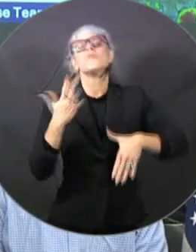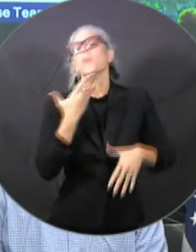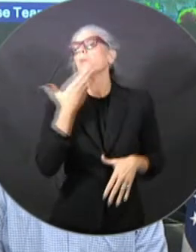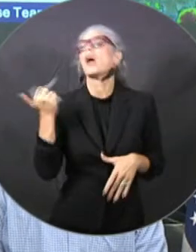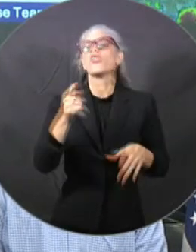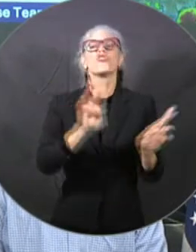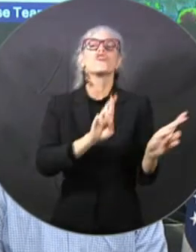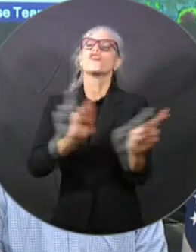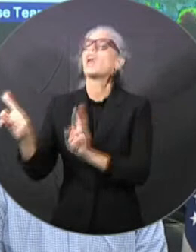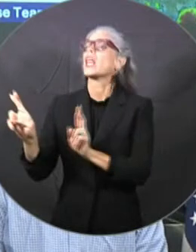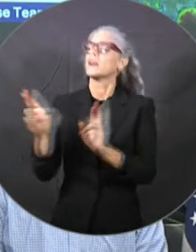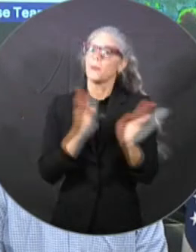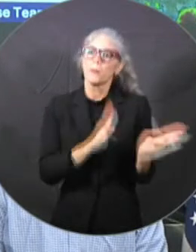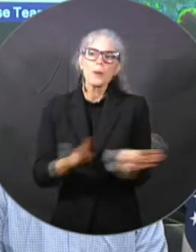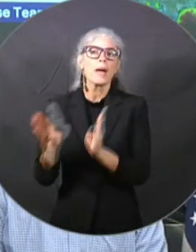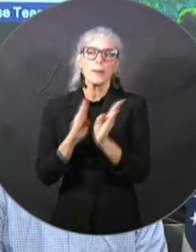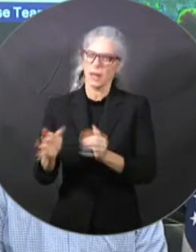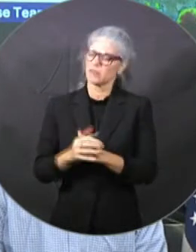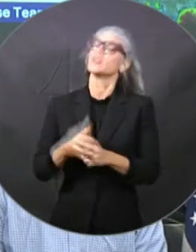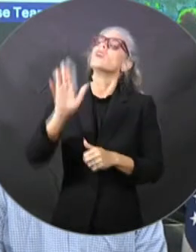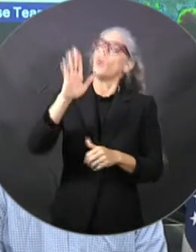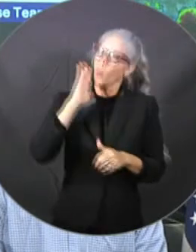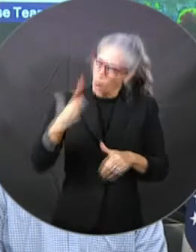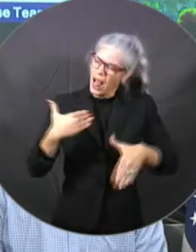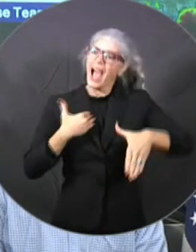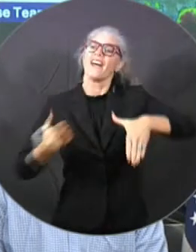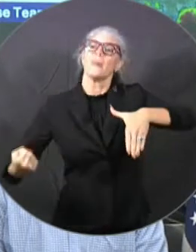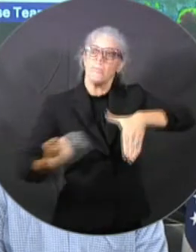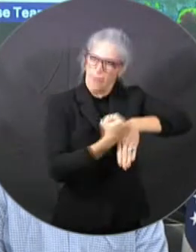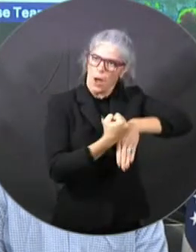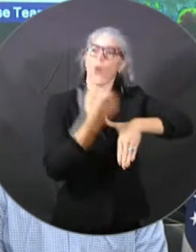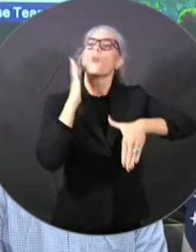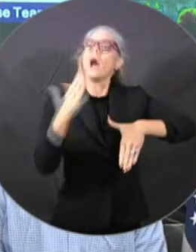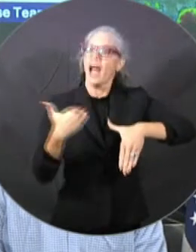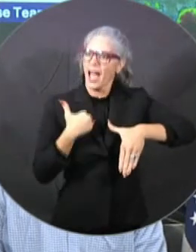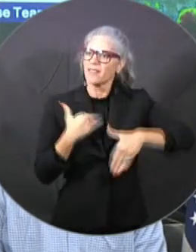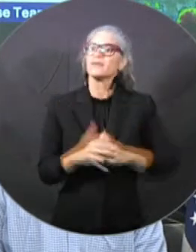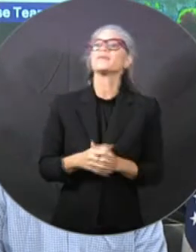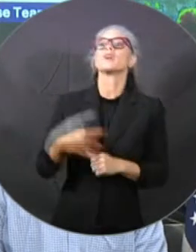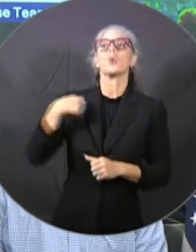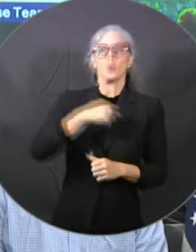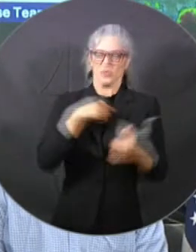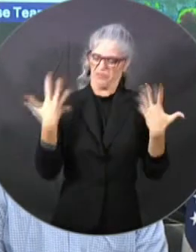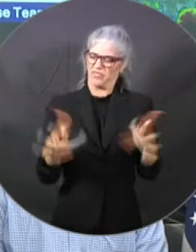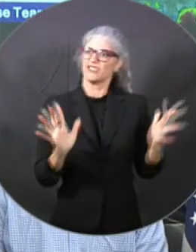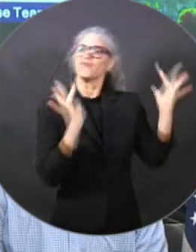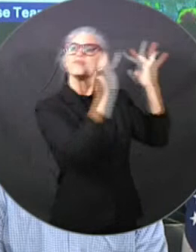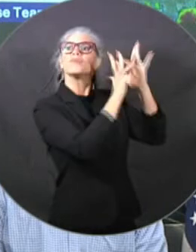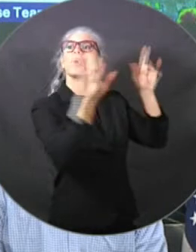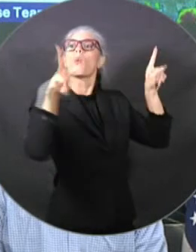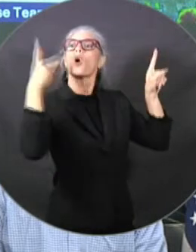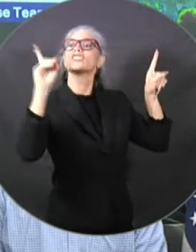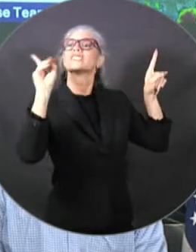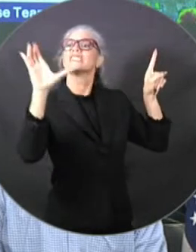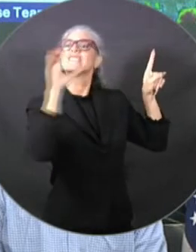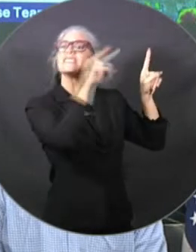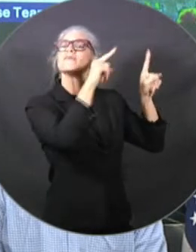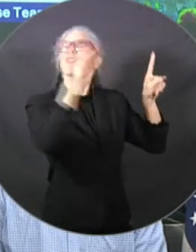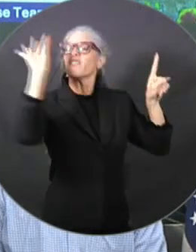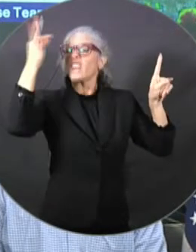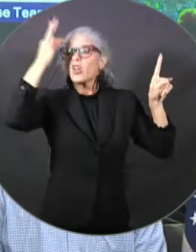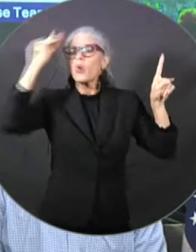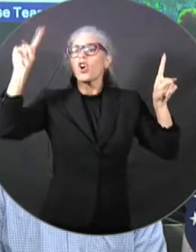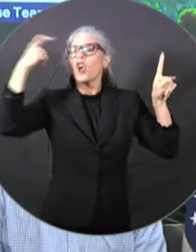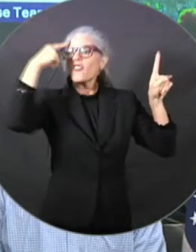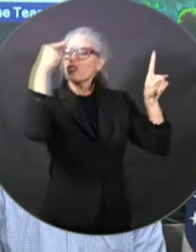did submit a pre landfall declaration to the federal government last night. We anticipate that that will be approved. I have expanded